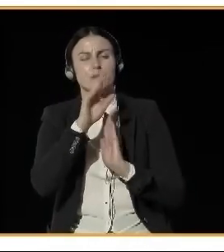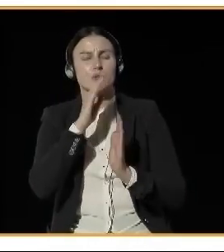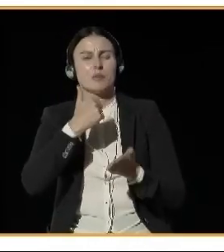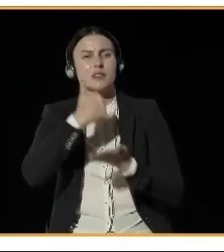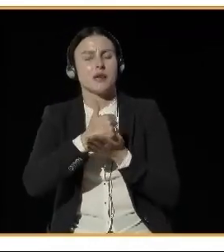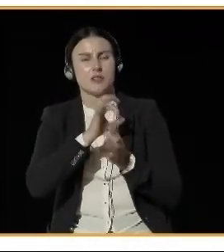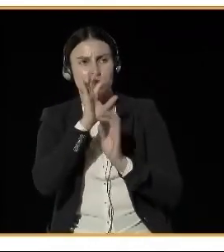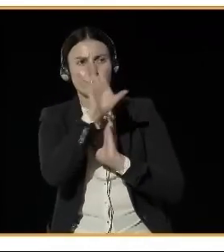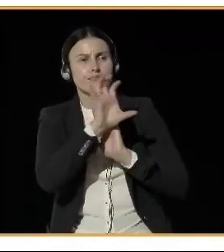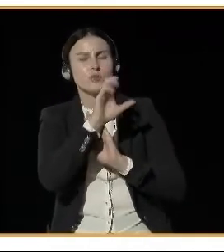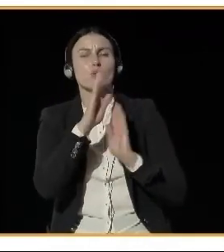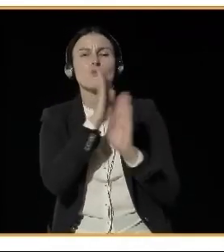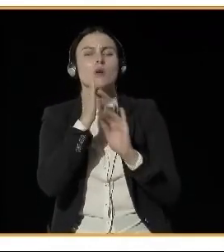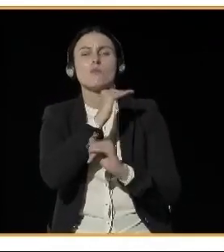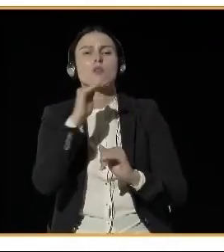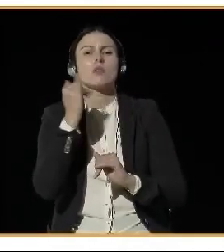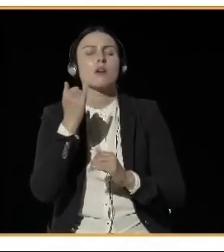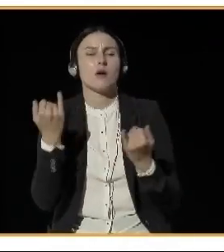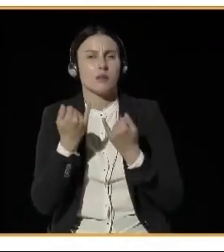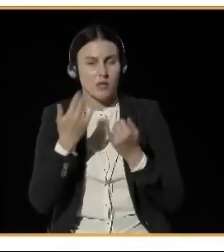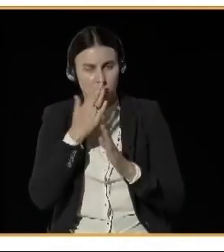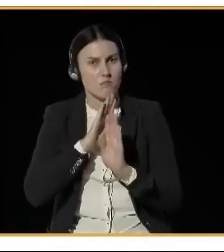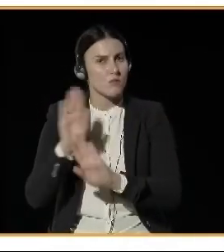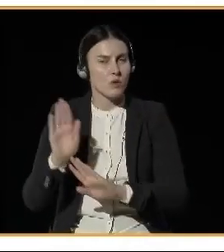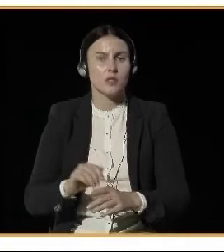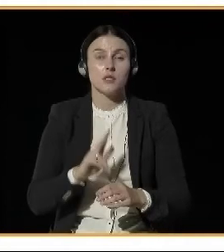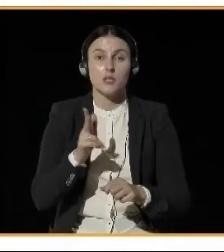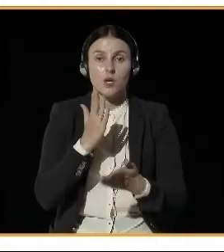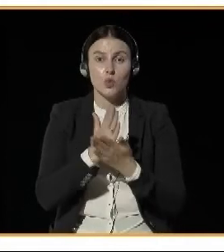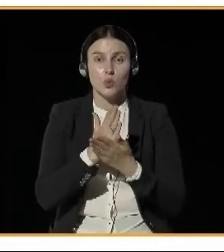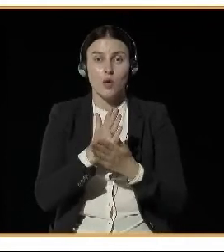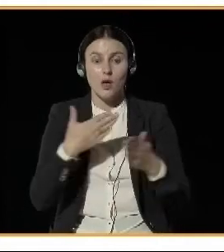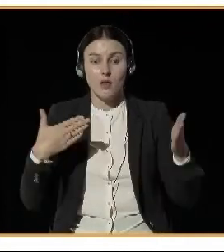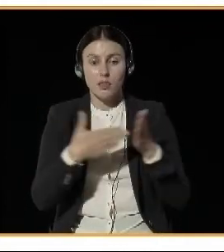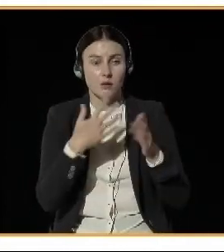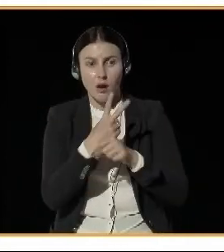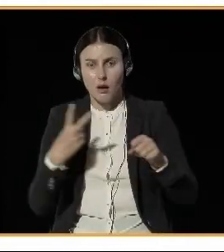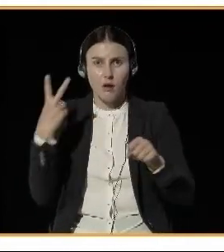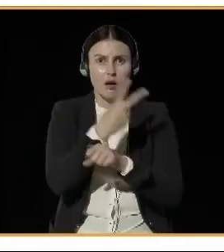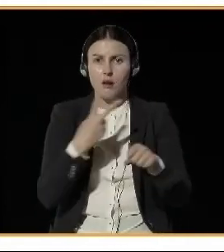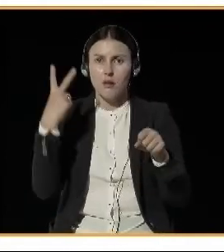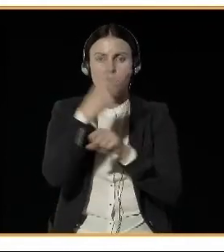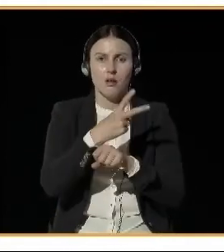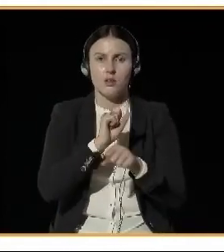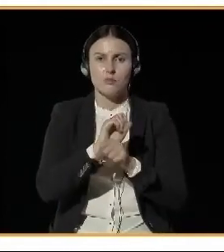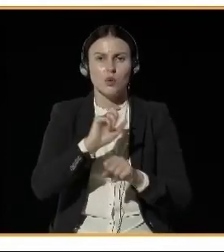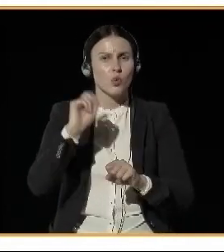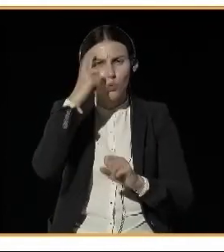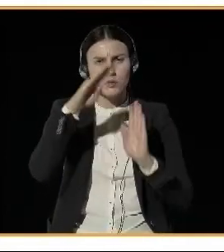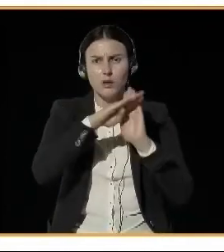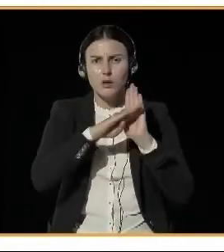the limit values set by the air quality directives. And this, we saw that in